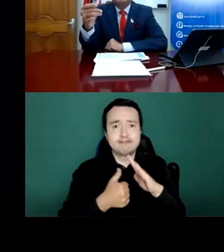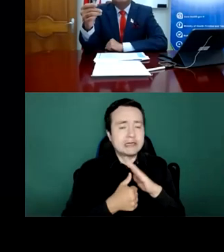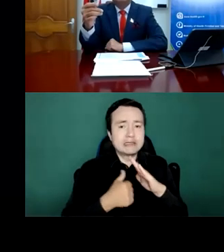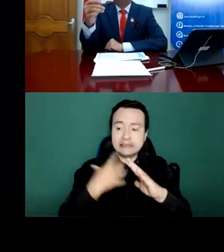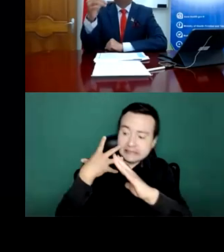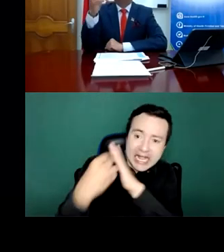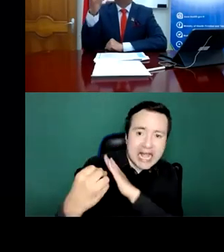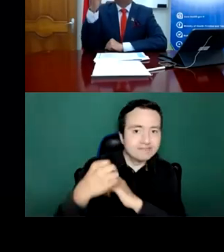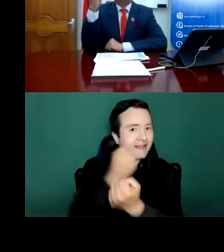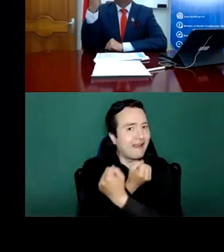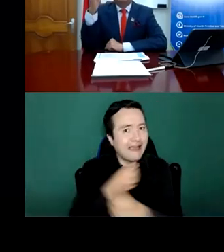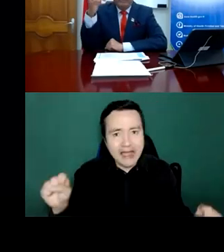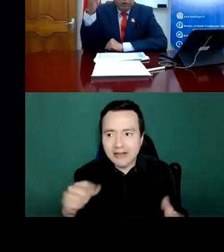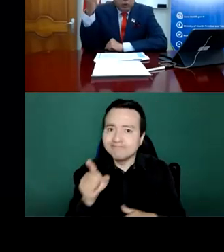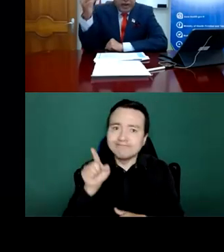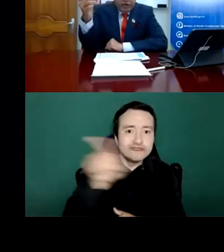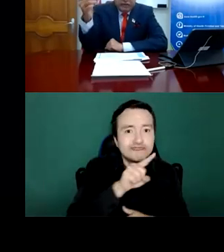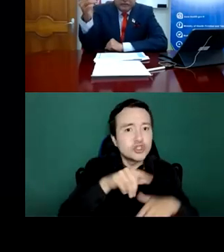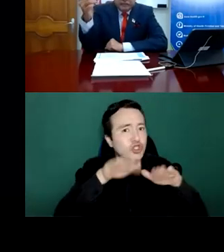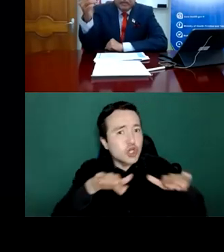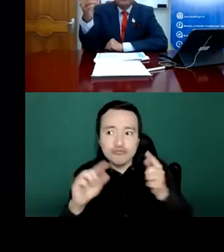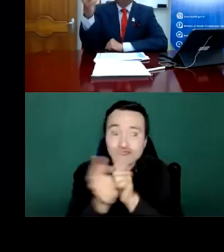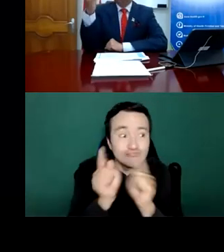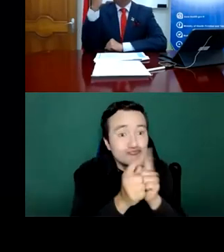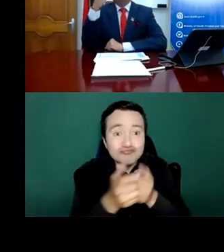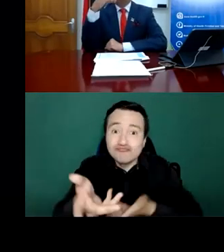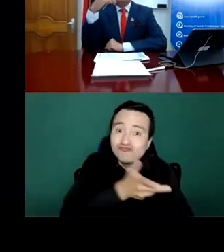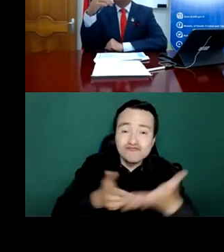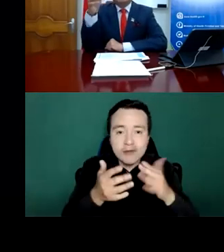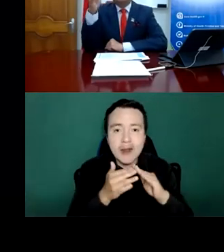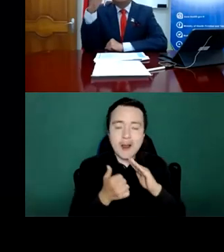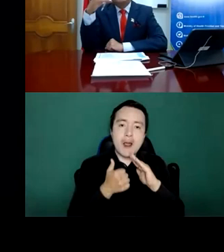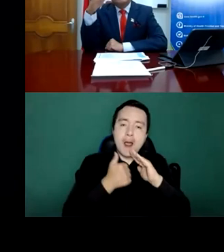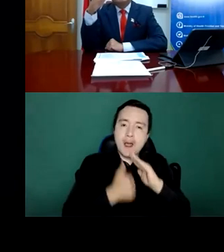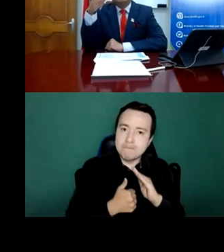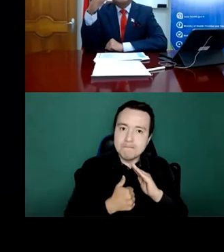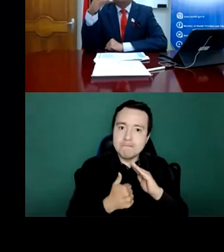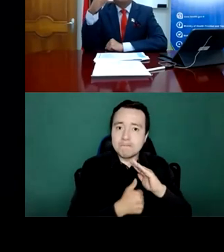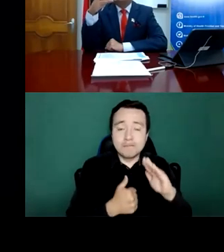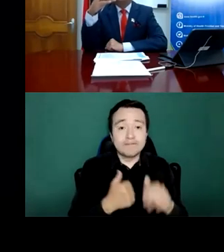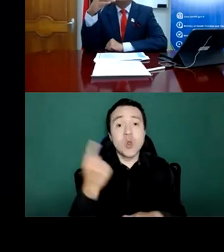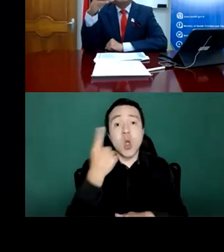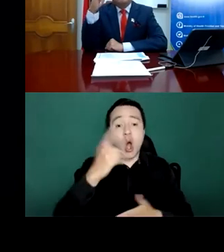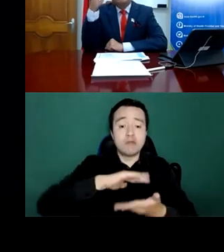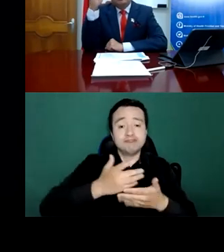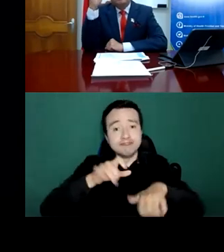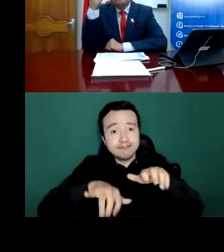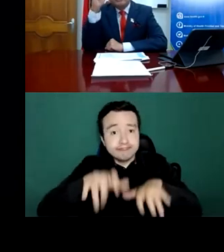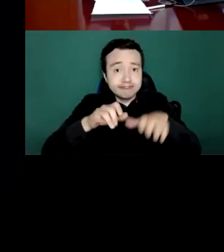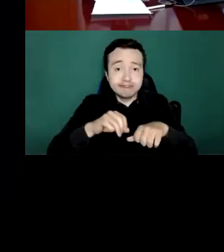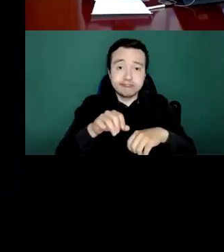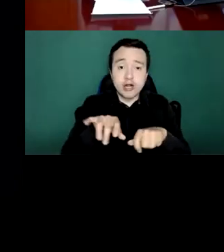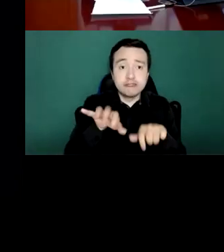computer. They are screen wary. So we have to recognize the stressors that place on